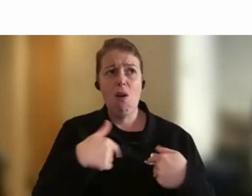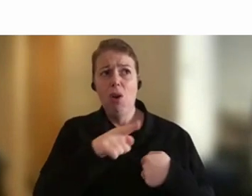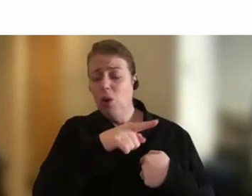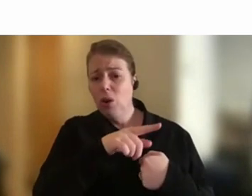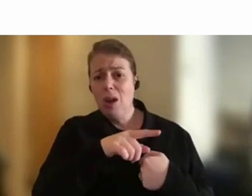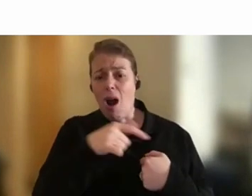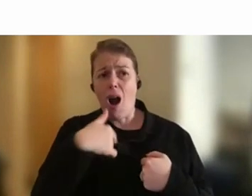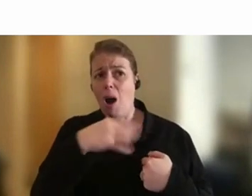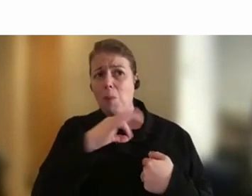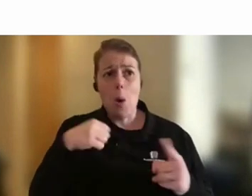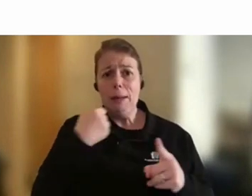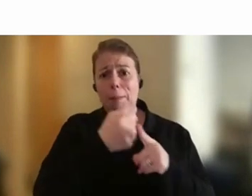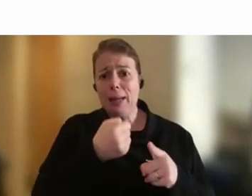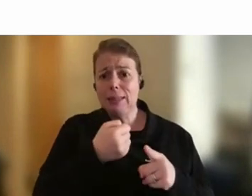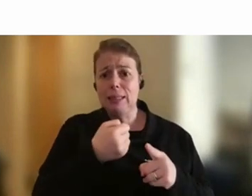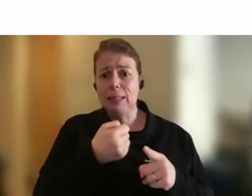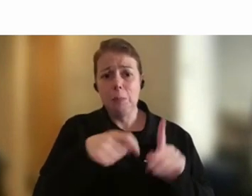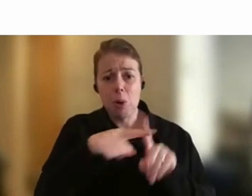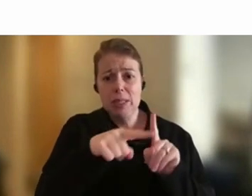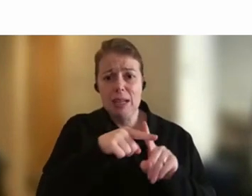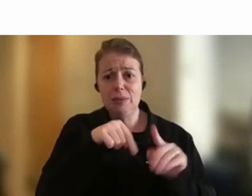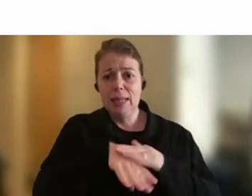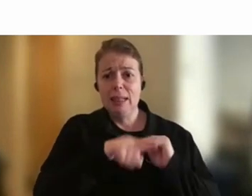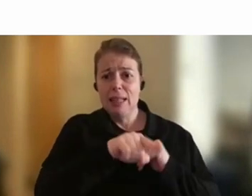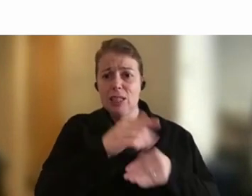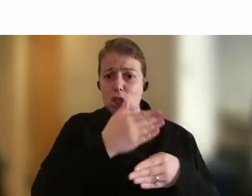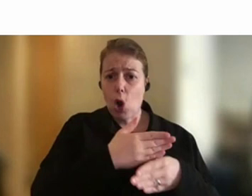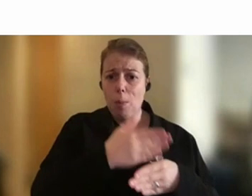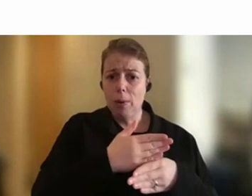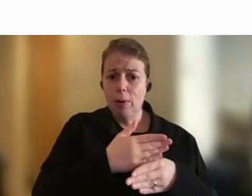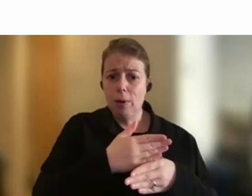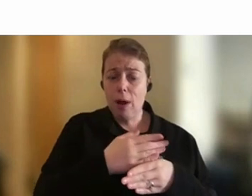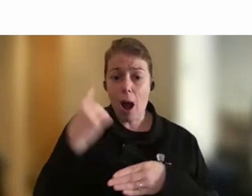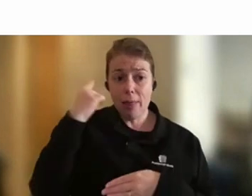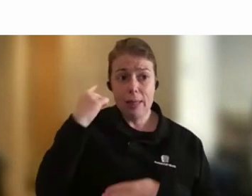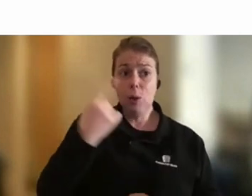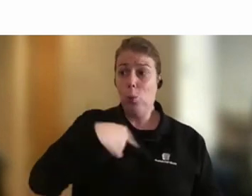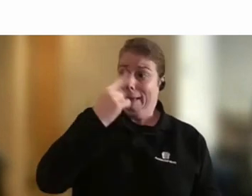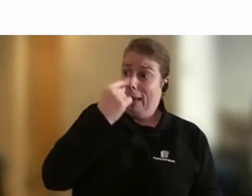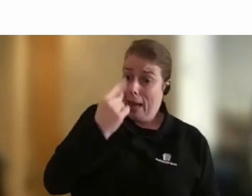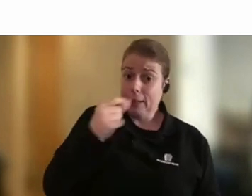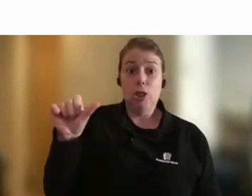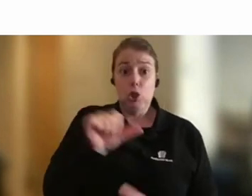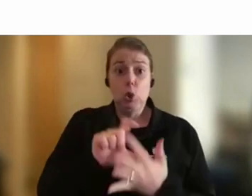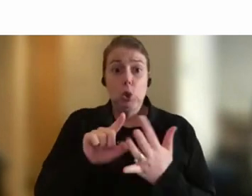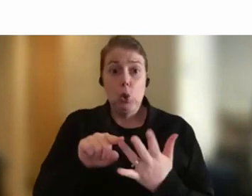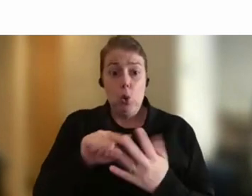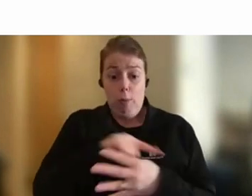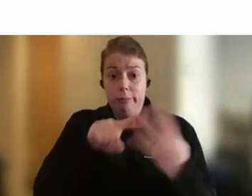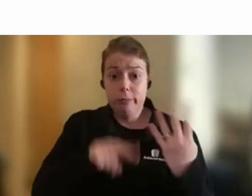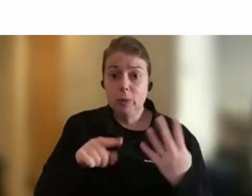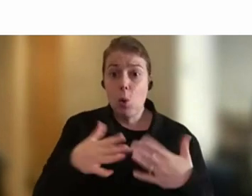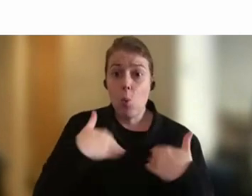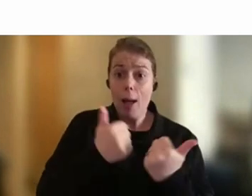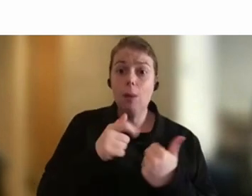impact. But, you know, I think we can and should be able to do all those things well. And in many ways we need all of you